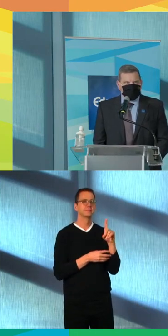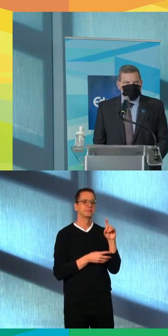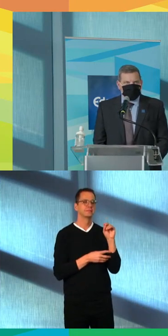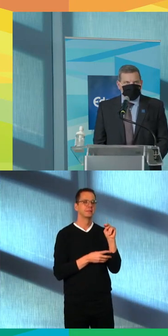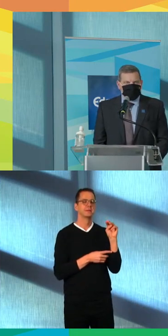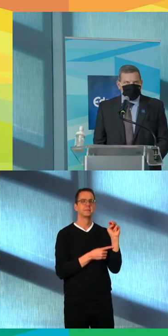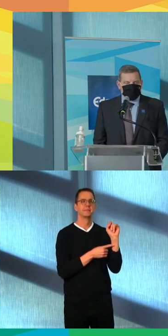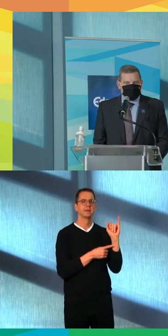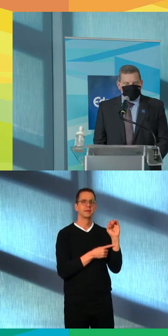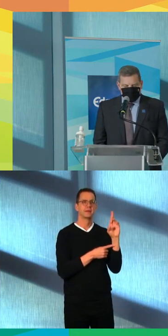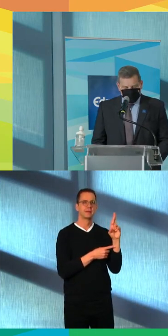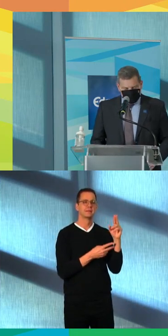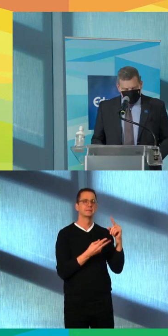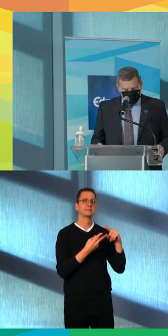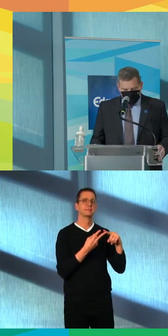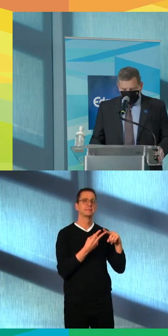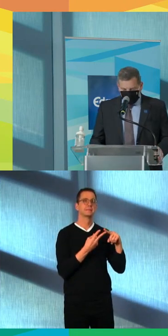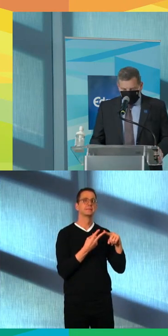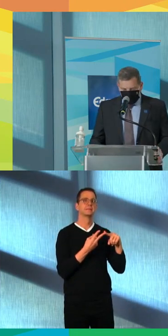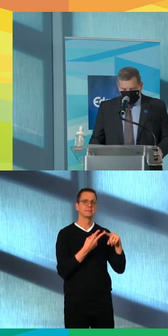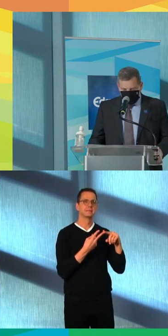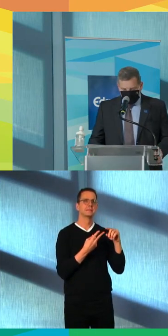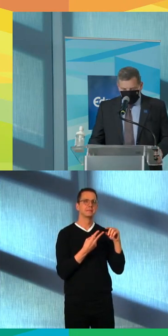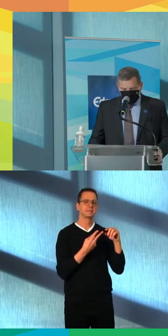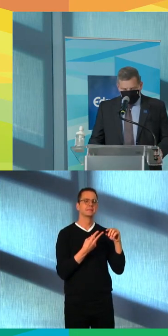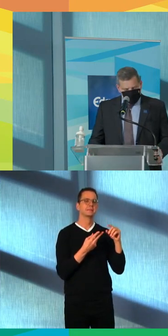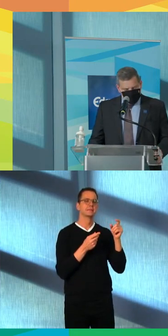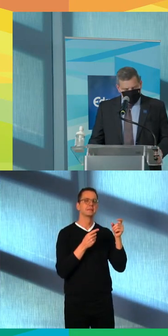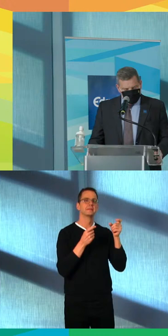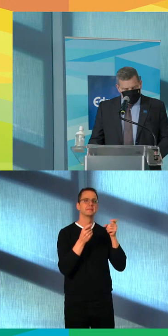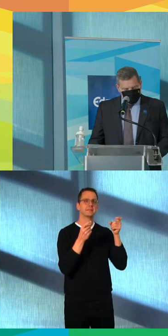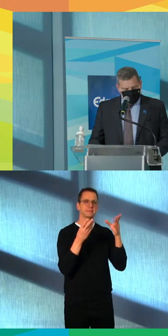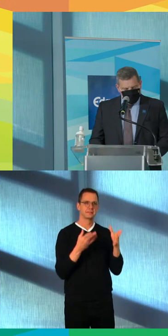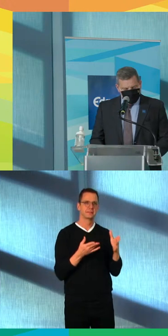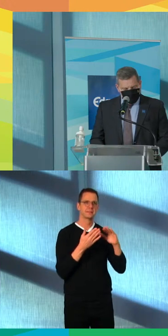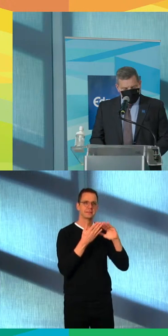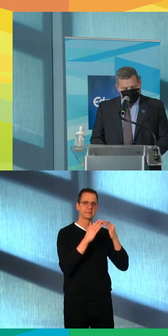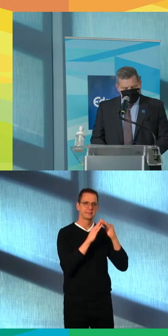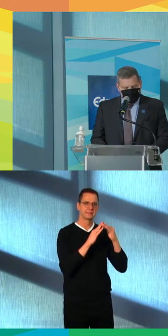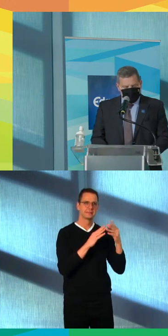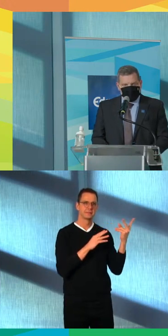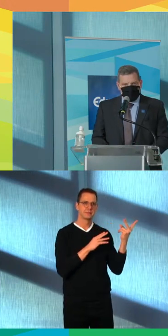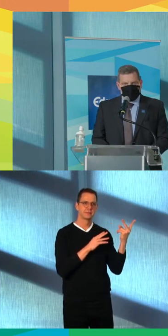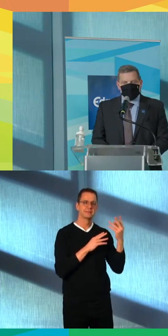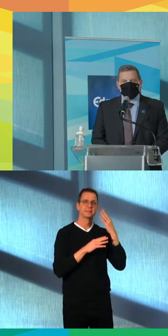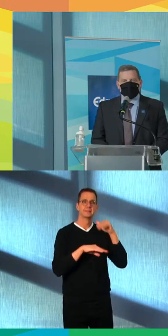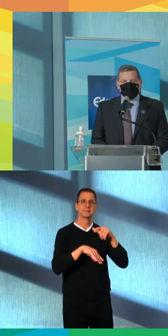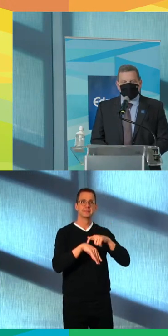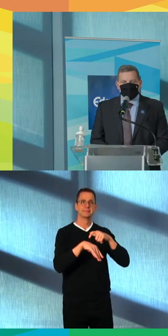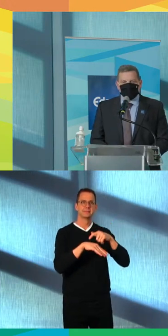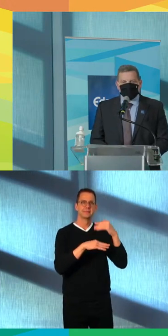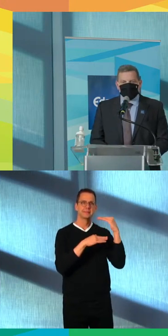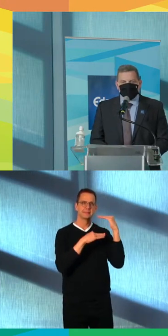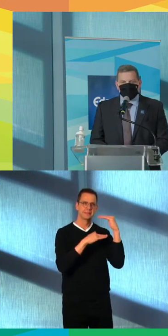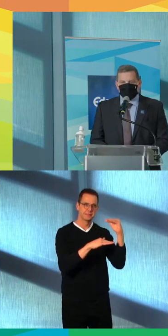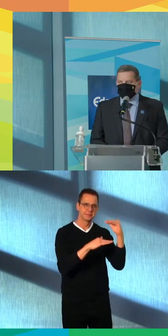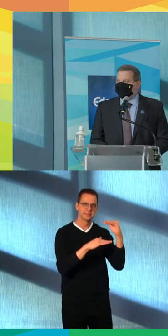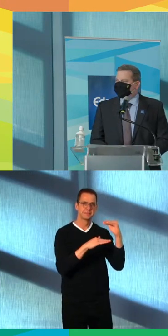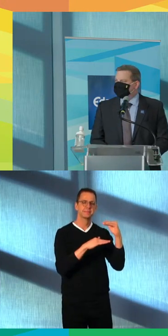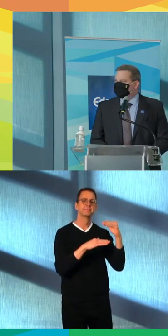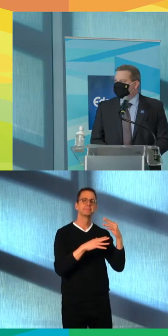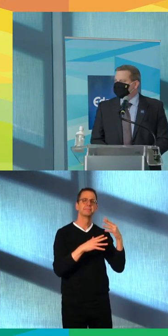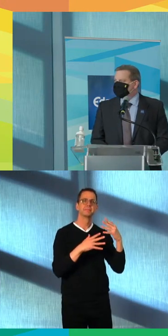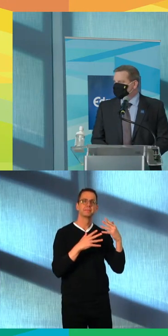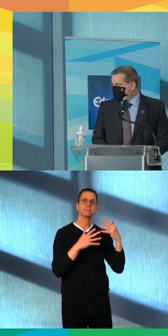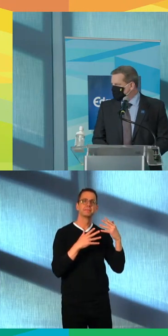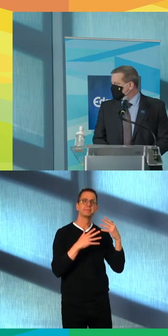is have them speak, and then we'll do one question and one follow-up from each journalist. First, I'd like to thank our deaf and ESL interpreters, Amanda Omoth and